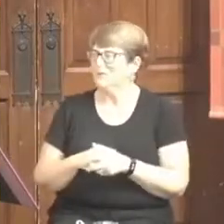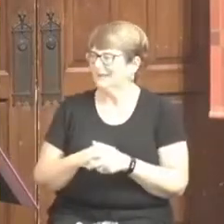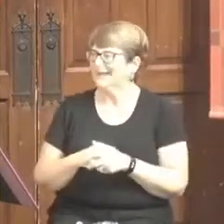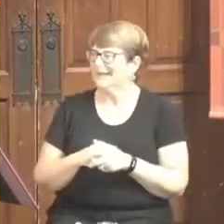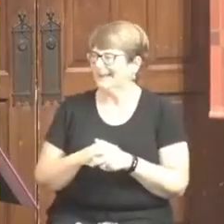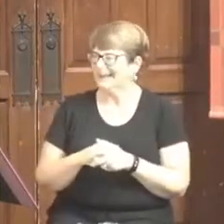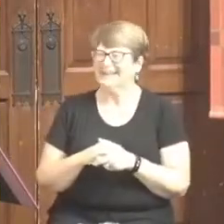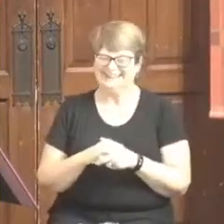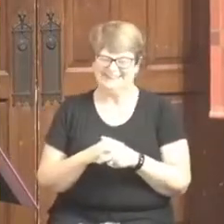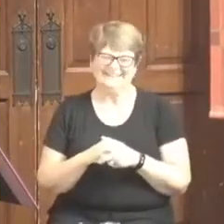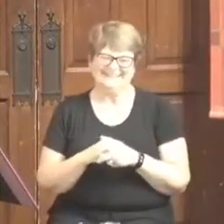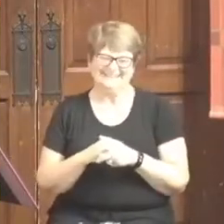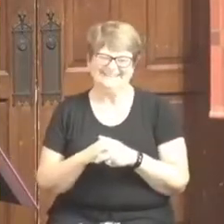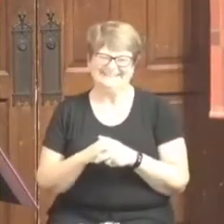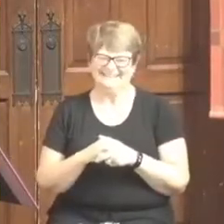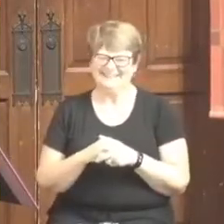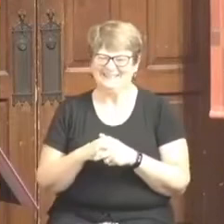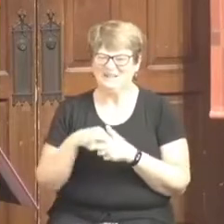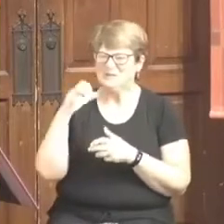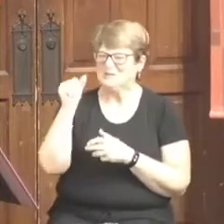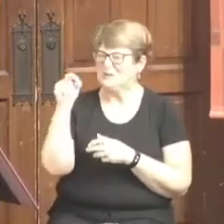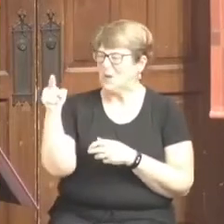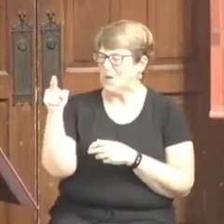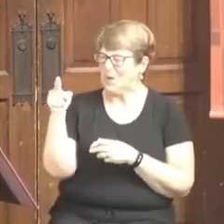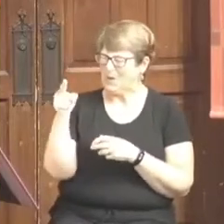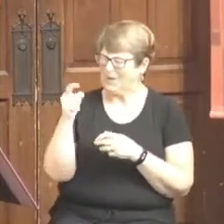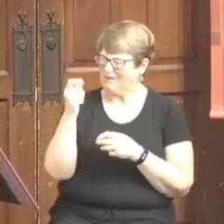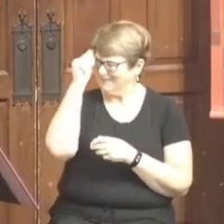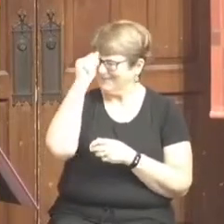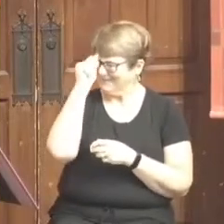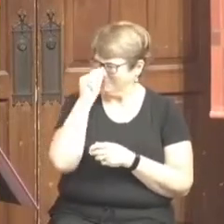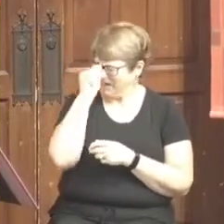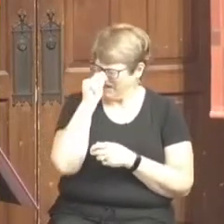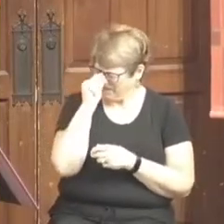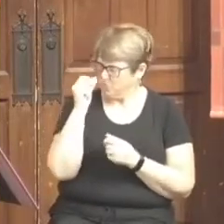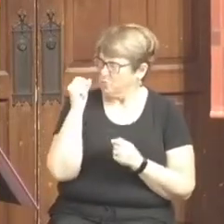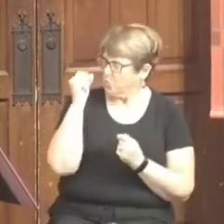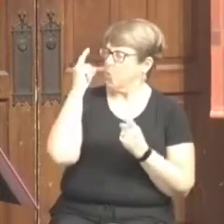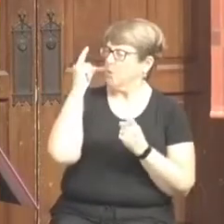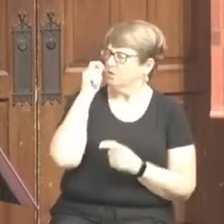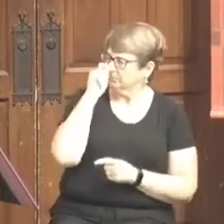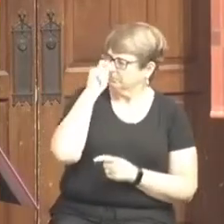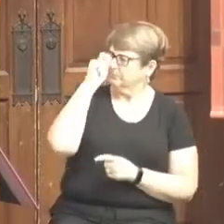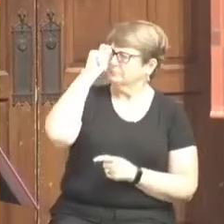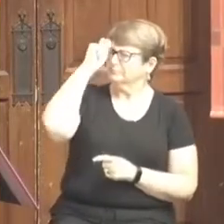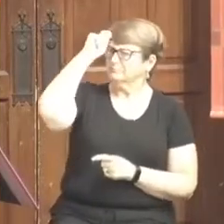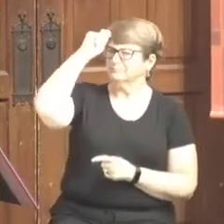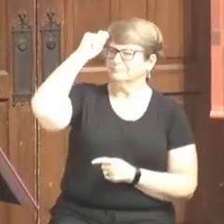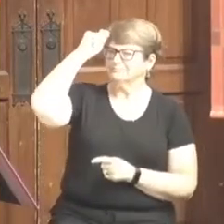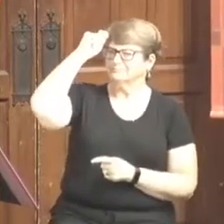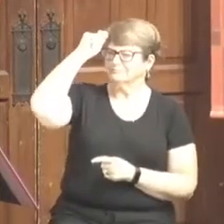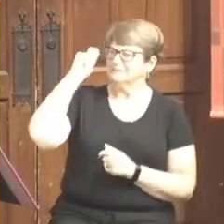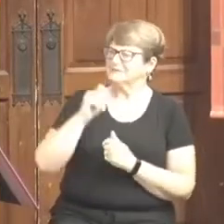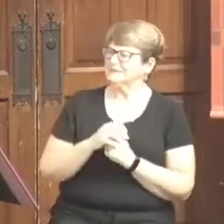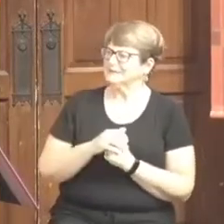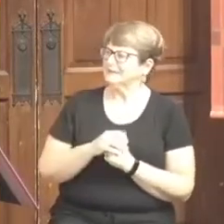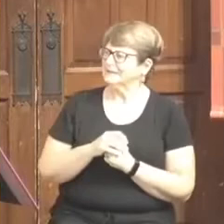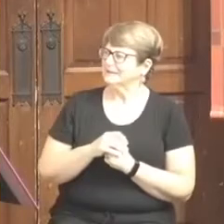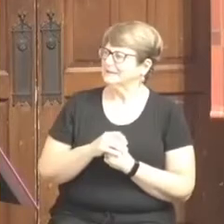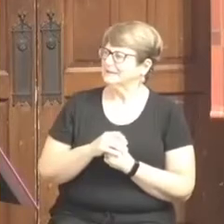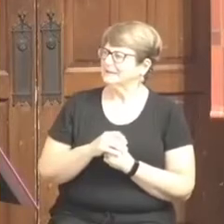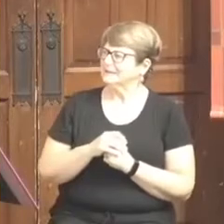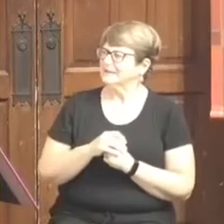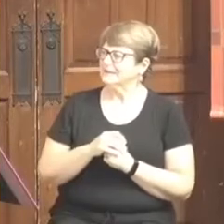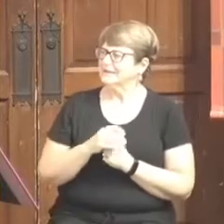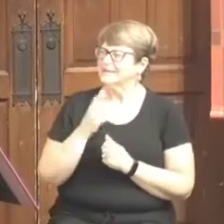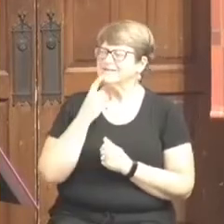And so he woke up and he lifted his cap up off his brow. And he